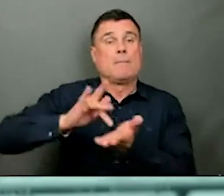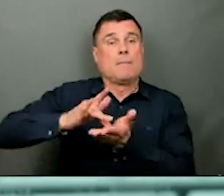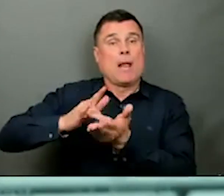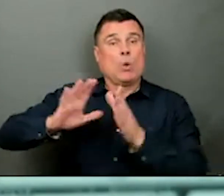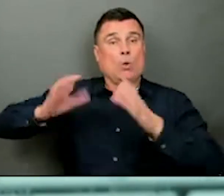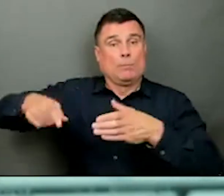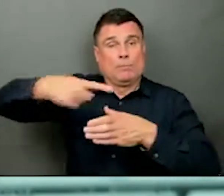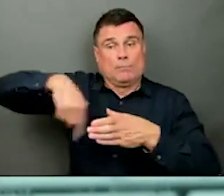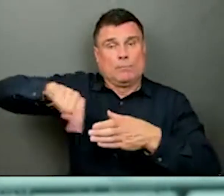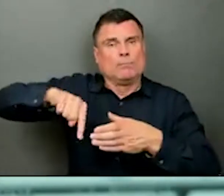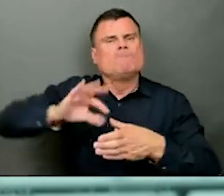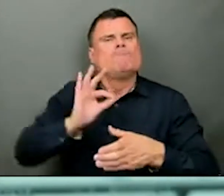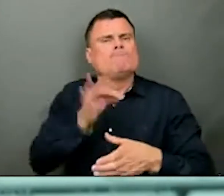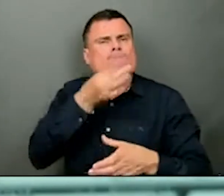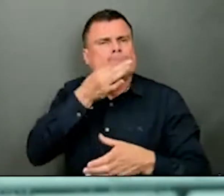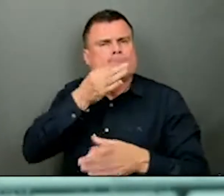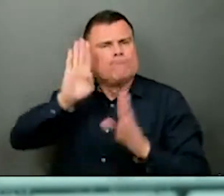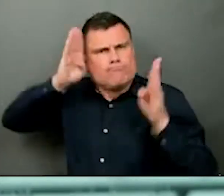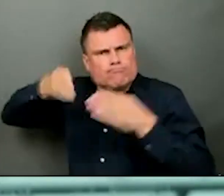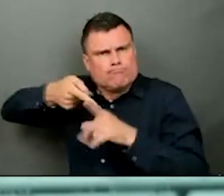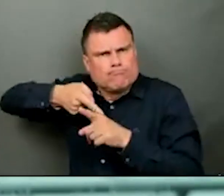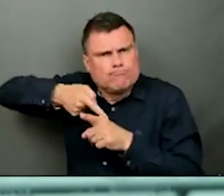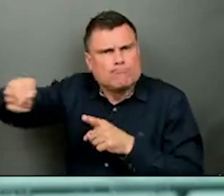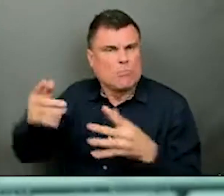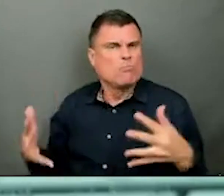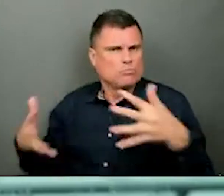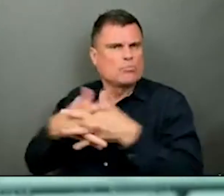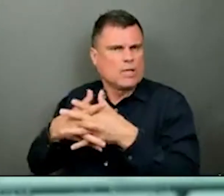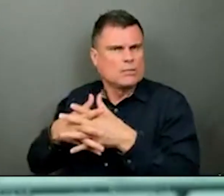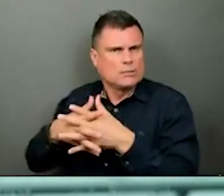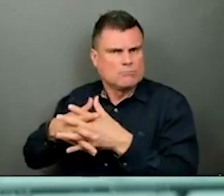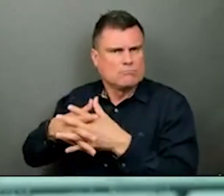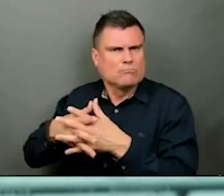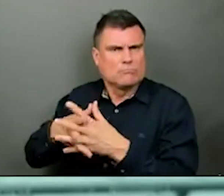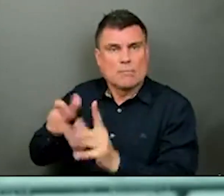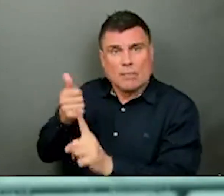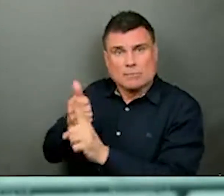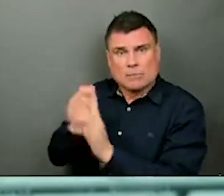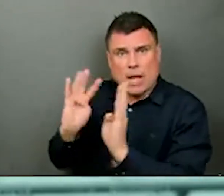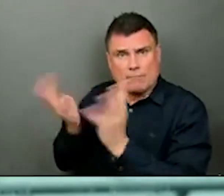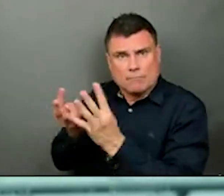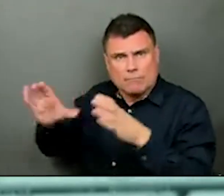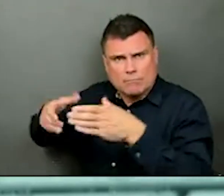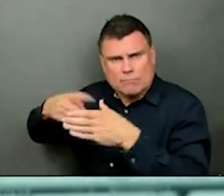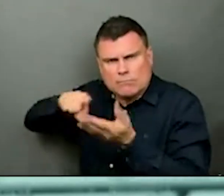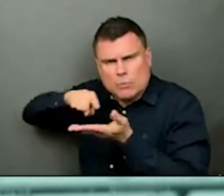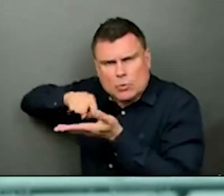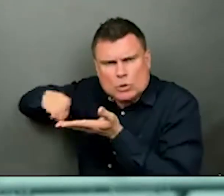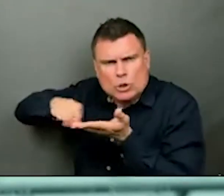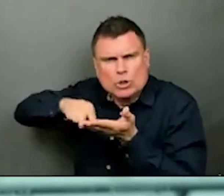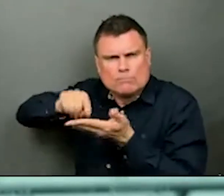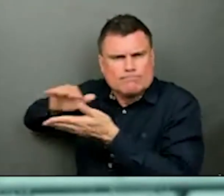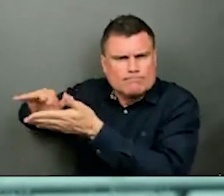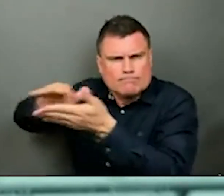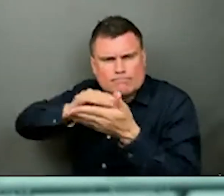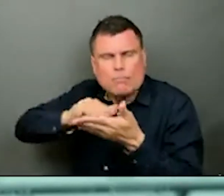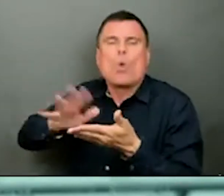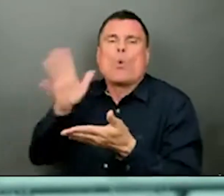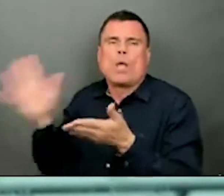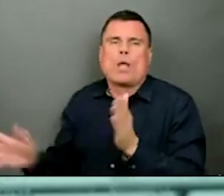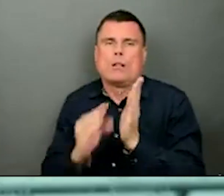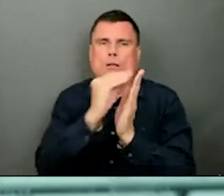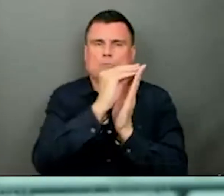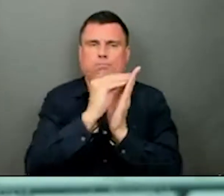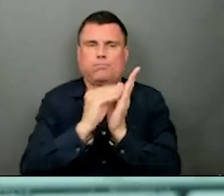really important study out of the U.S. that reaffirms the safety of all of the vaccines that we have available